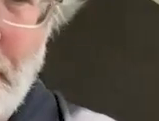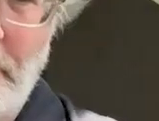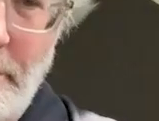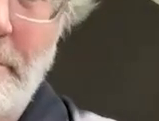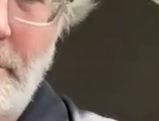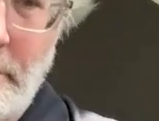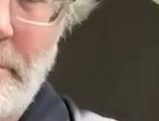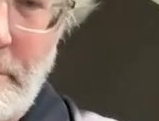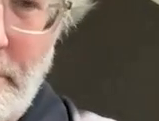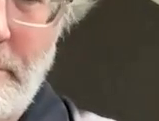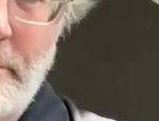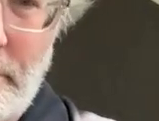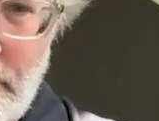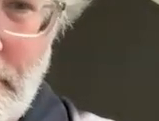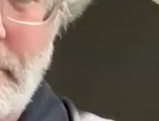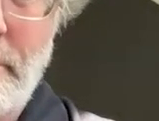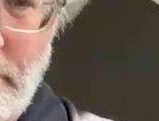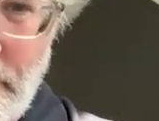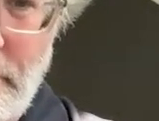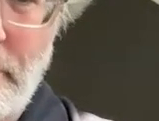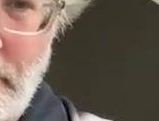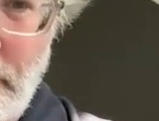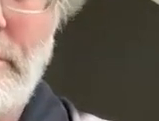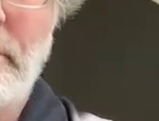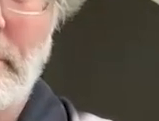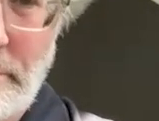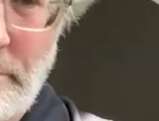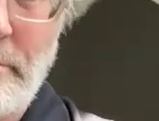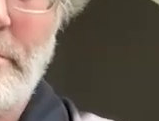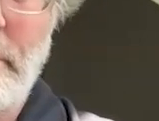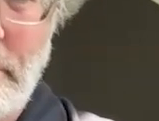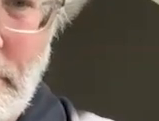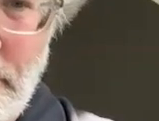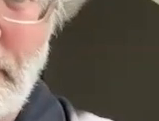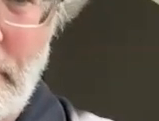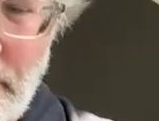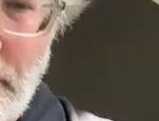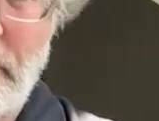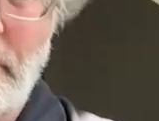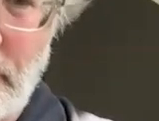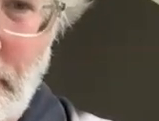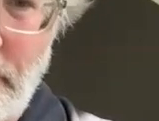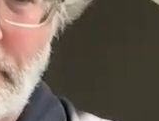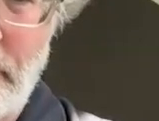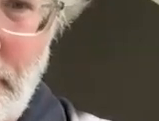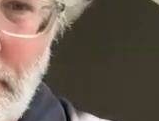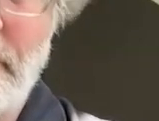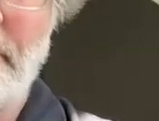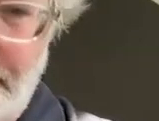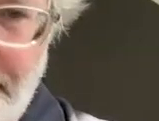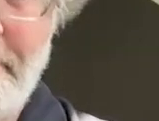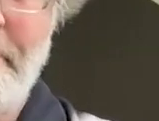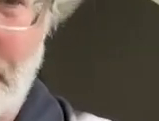things like that that allow a conversation to happen around it and allow larger ideas to flower